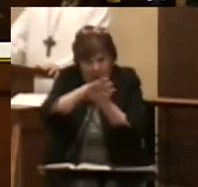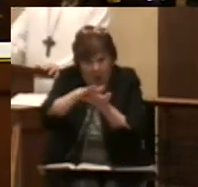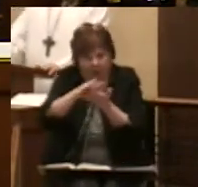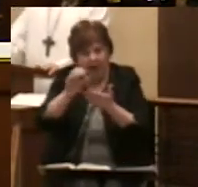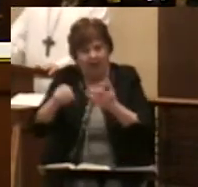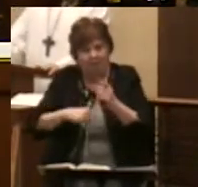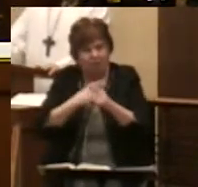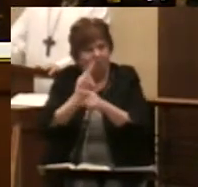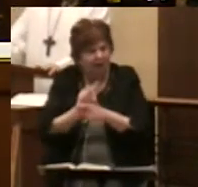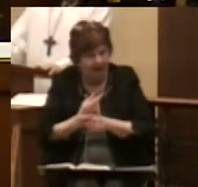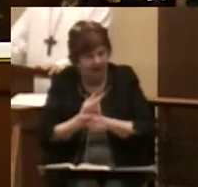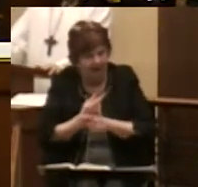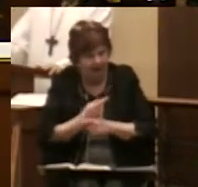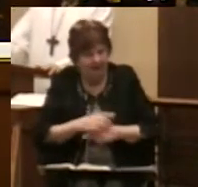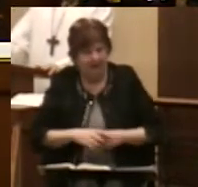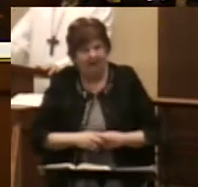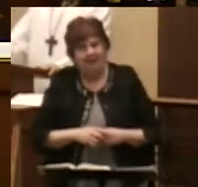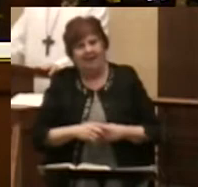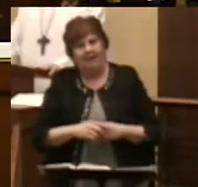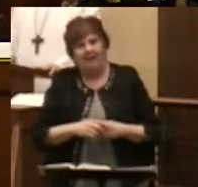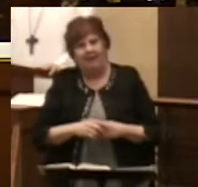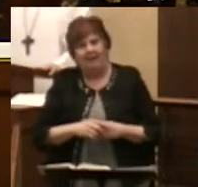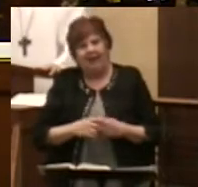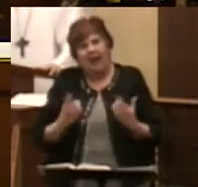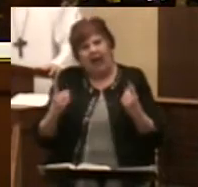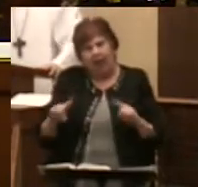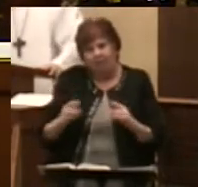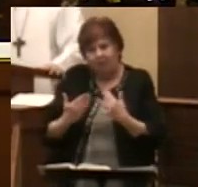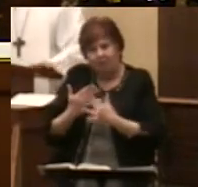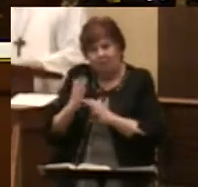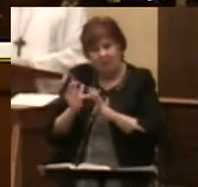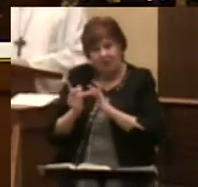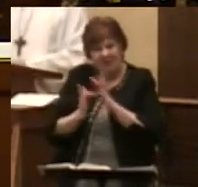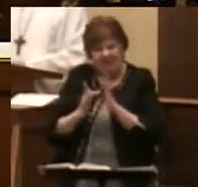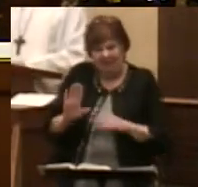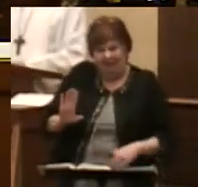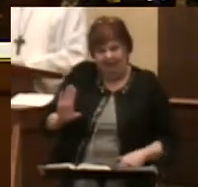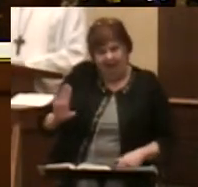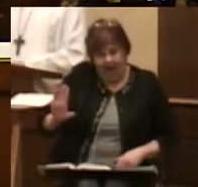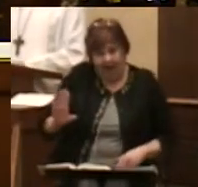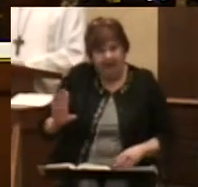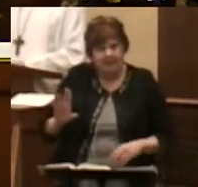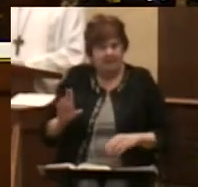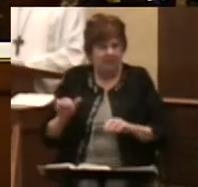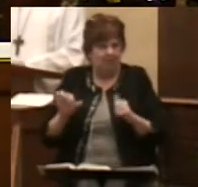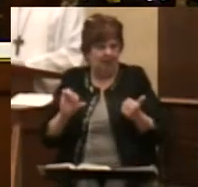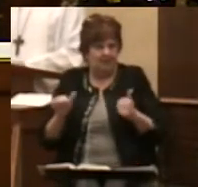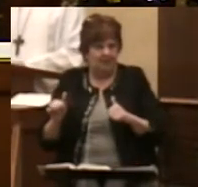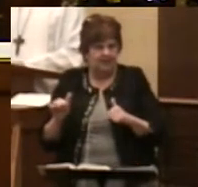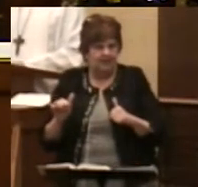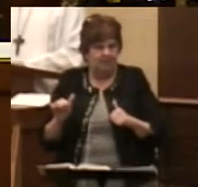righteous. And this happened through Jesus' baptism with the Holy Spirit and fire.